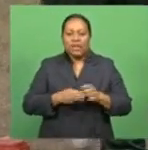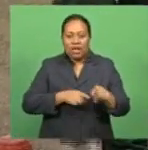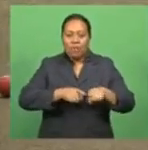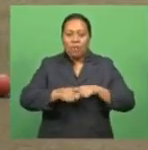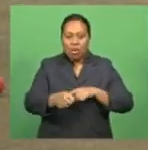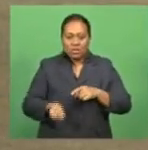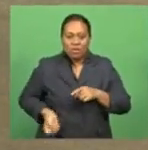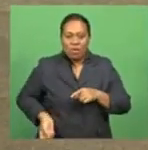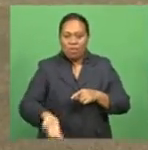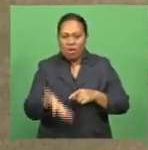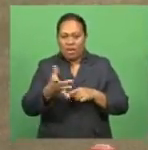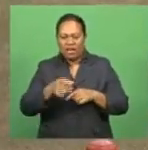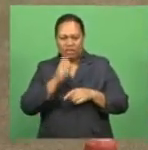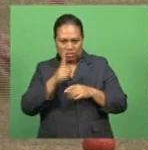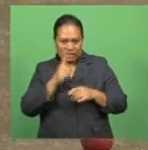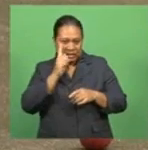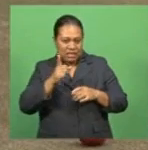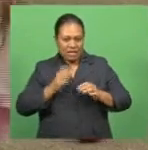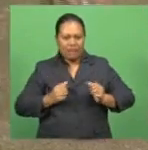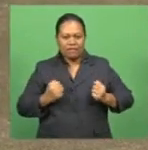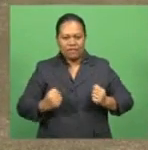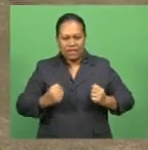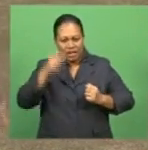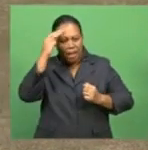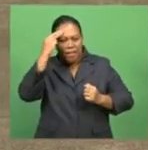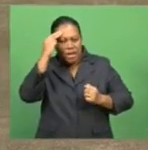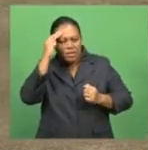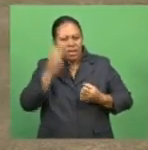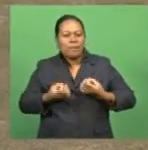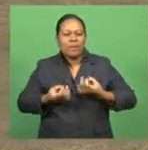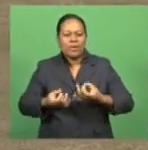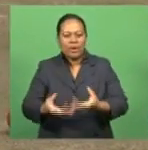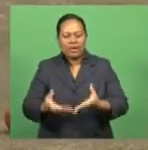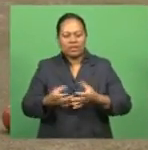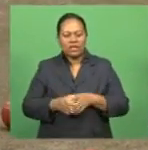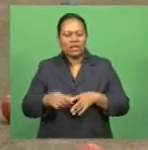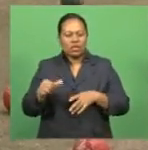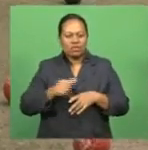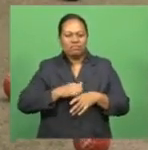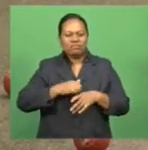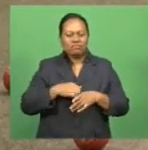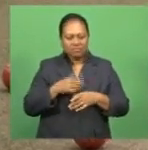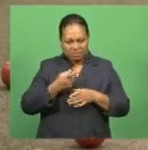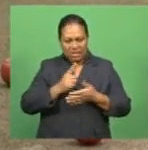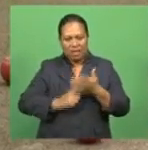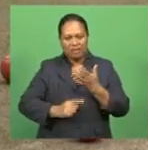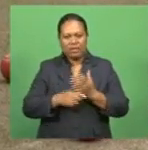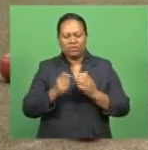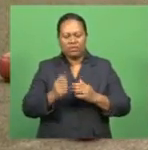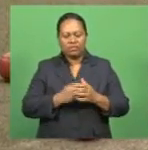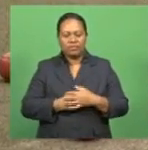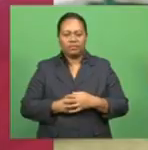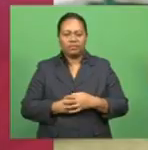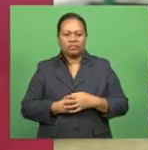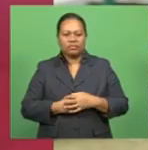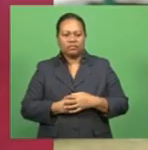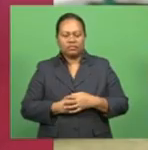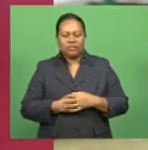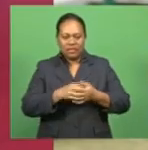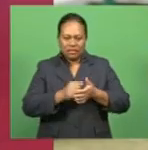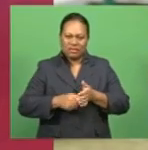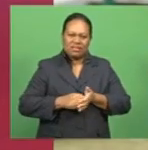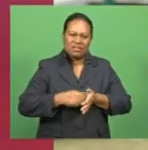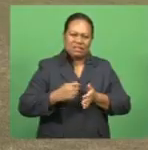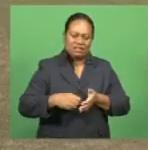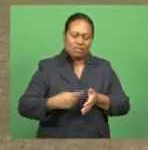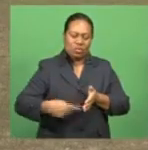bowlers will look to address their physical fitness, mental preparation will be crucial as well. Keeping up with